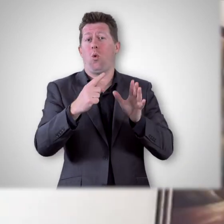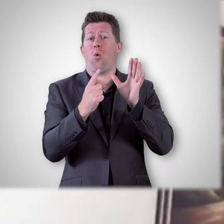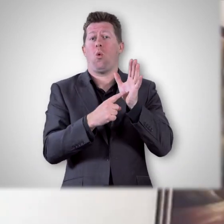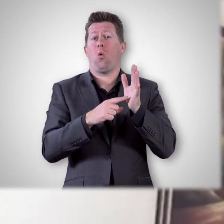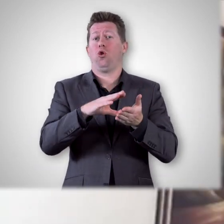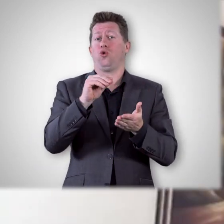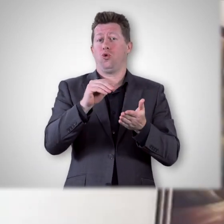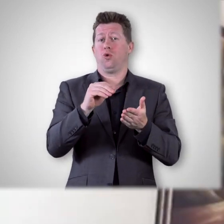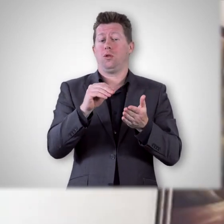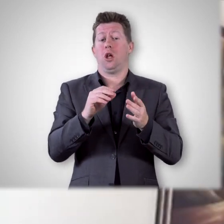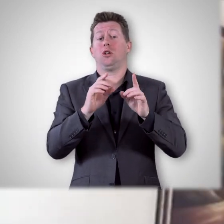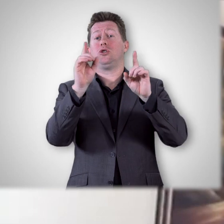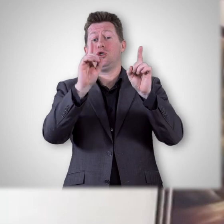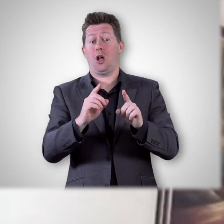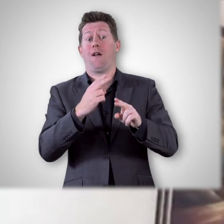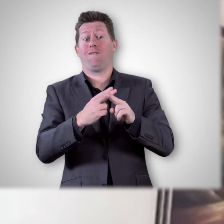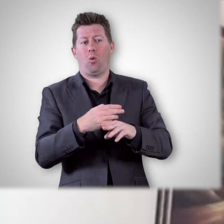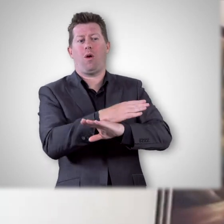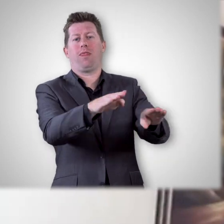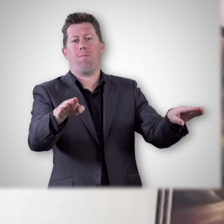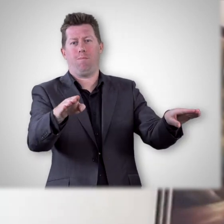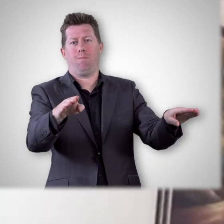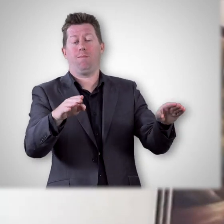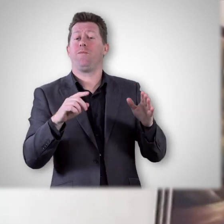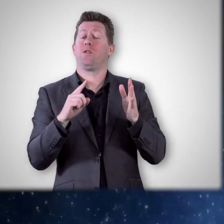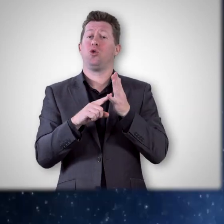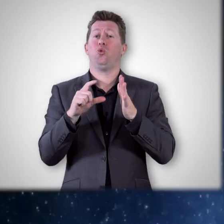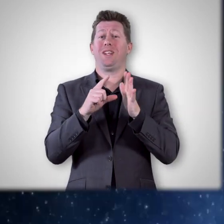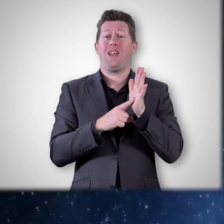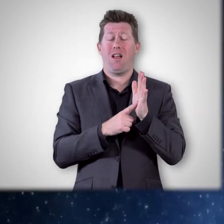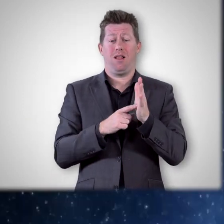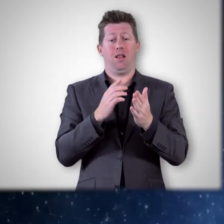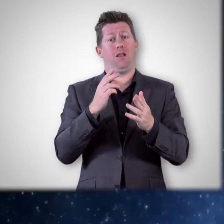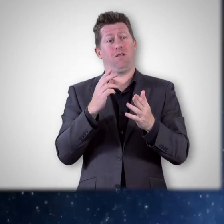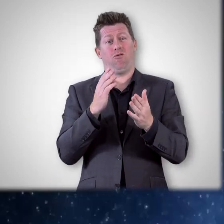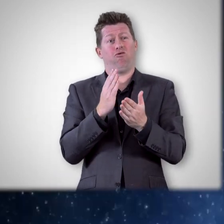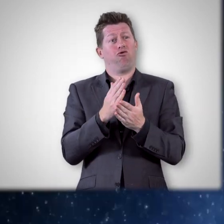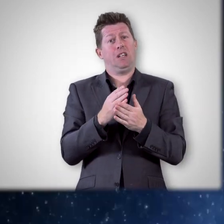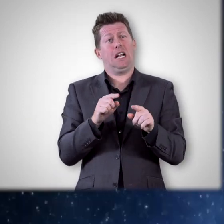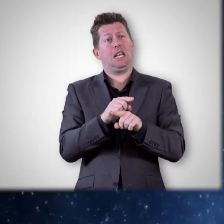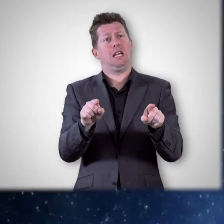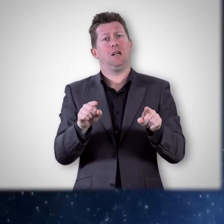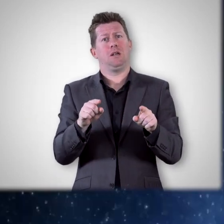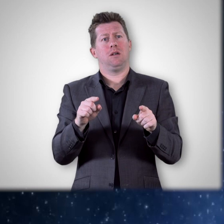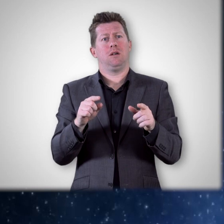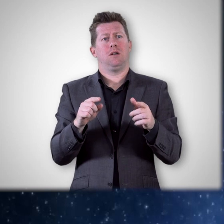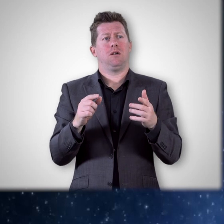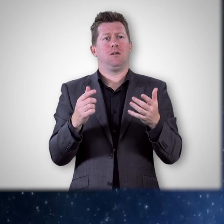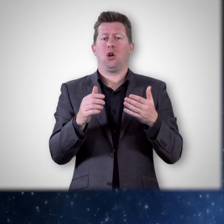experiences of all students by designing for our differences. Universal Design for Learning